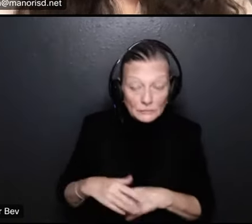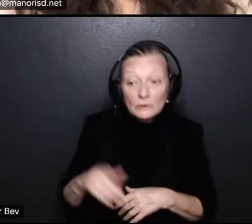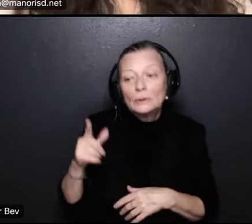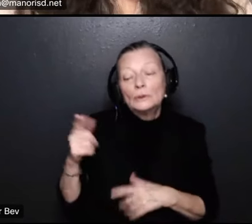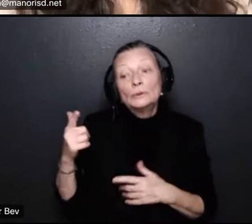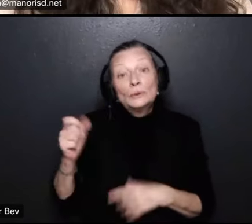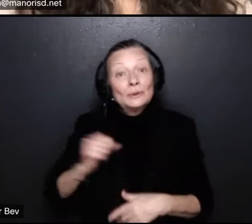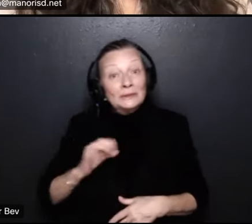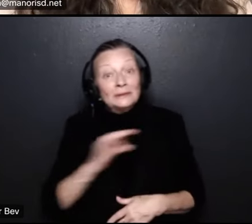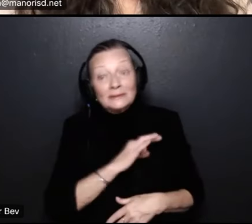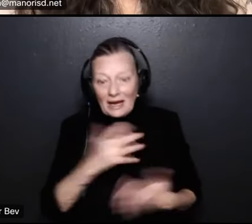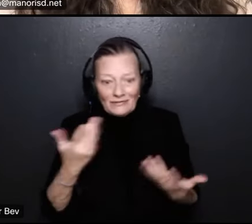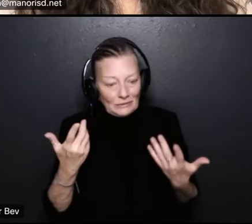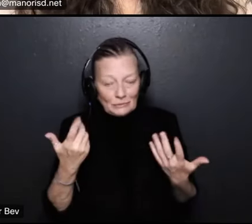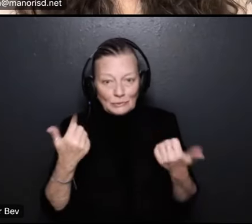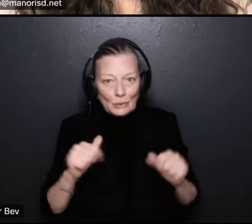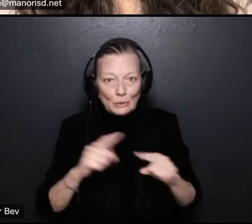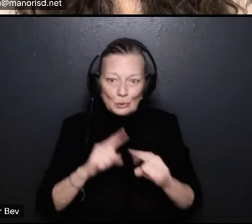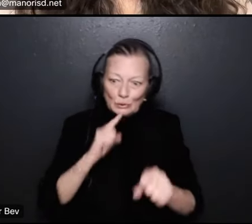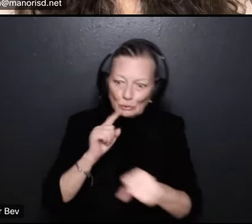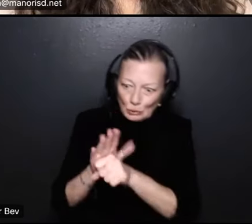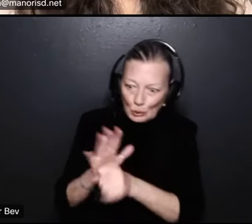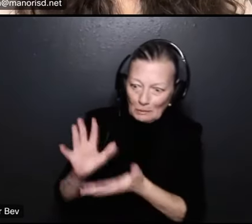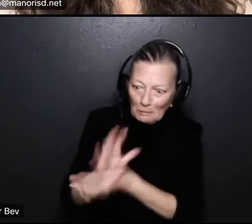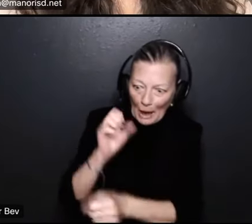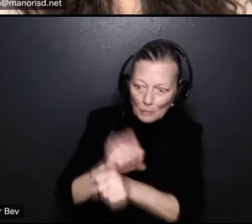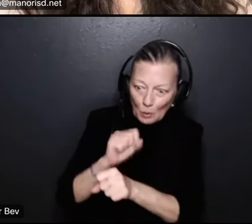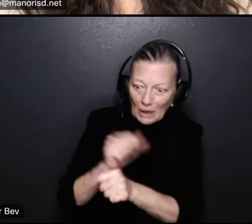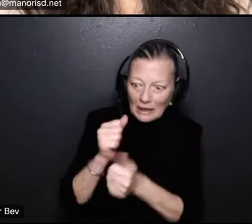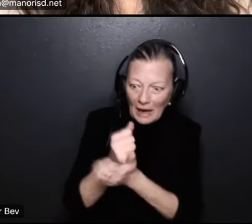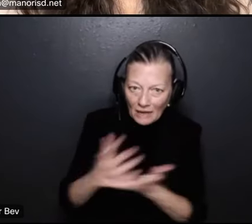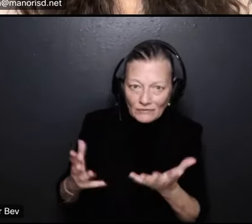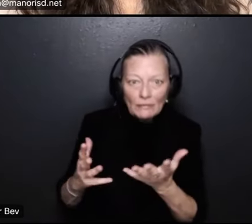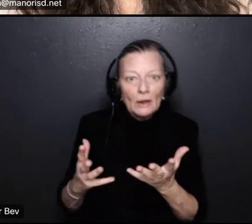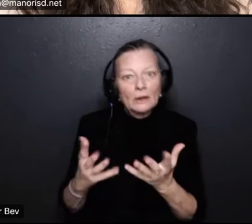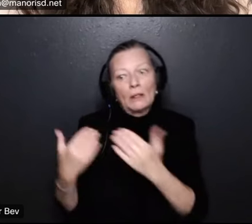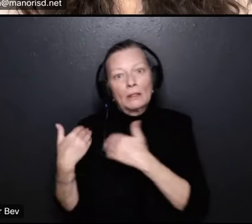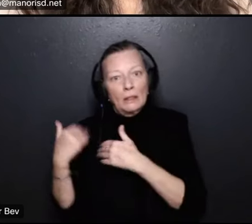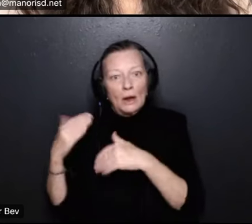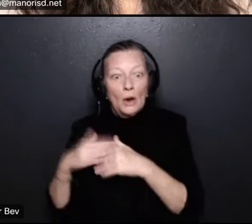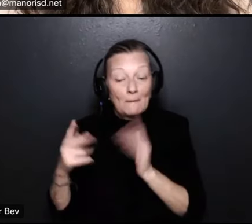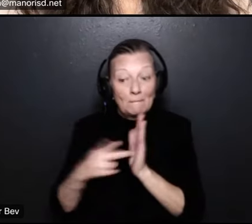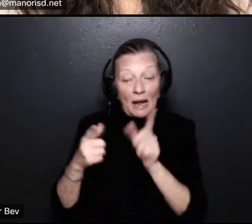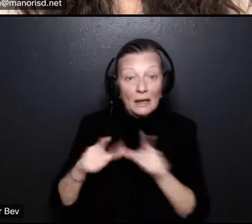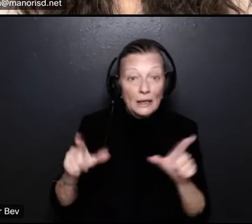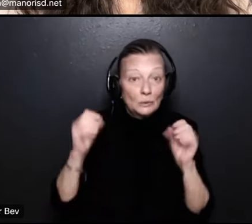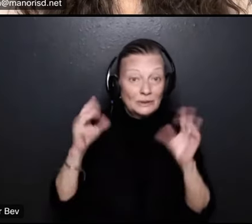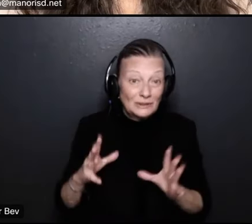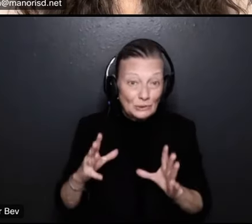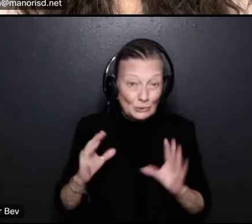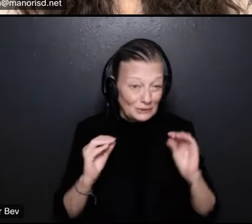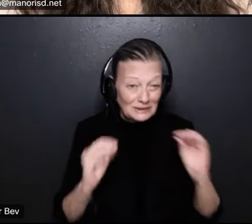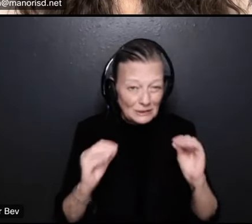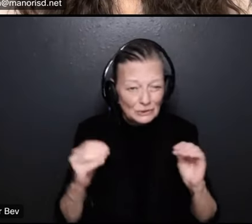or as little bit as we can gets put on to our bilingual teachers who are teaching the kiddos i do know that there is